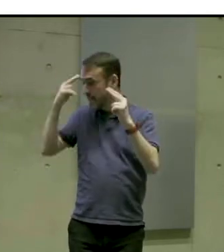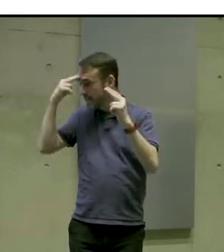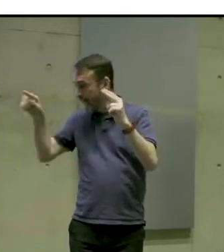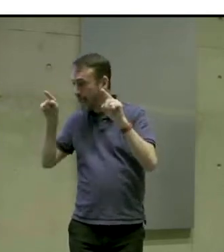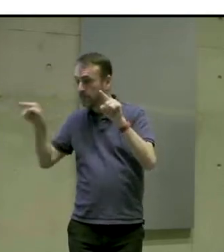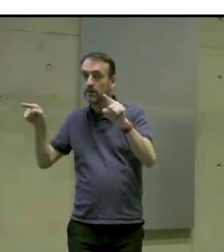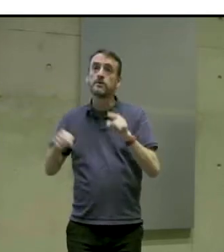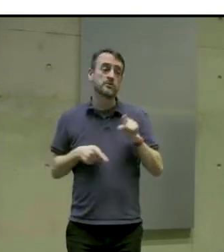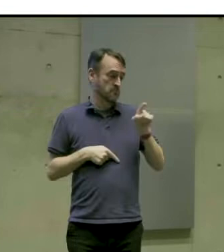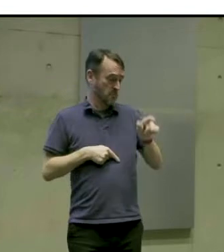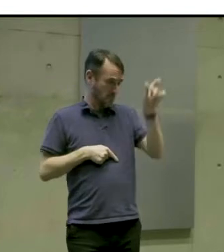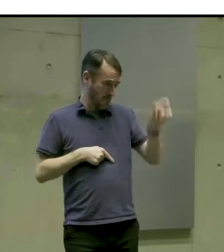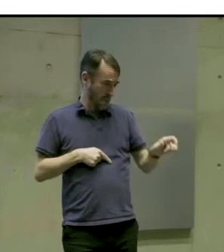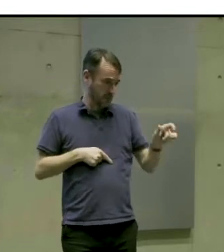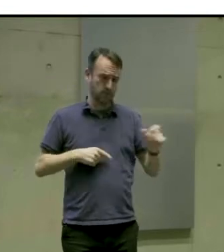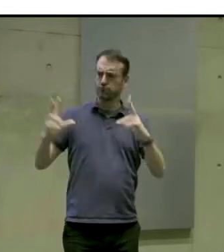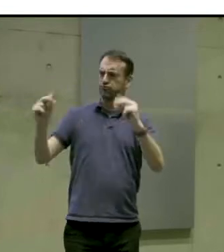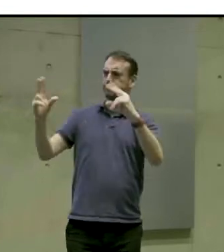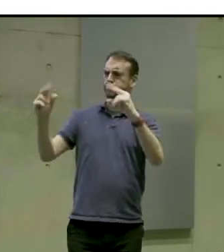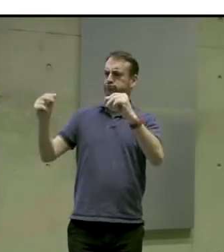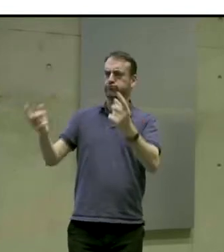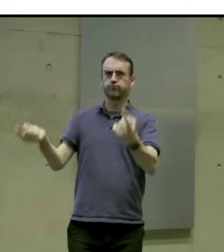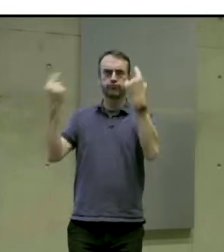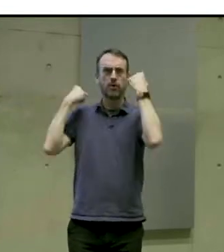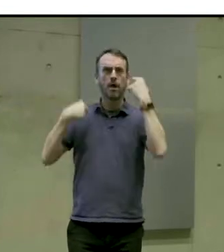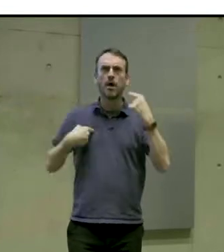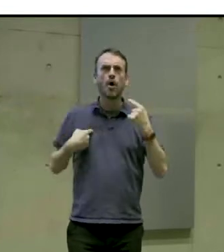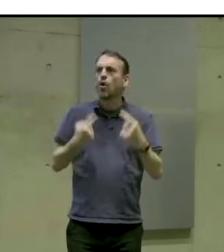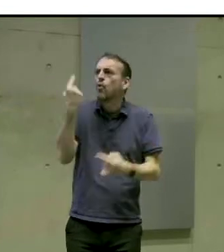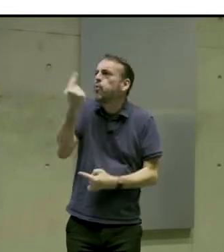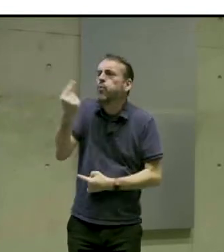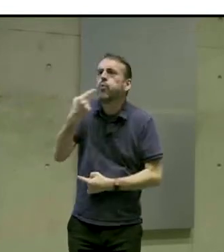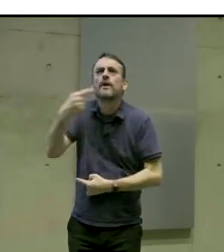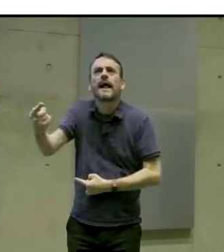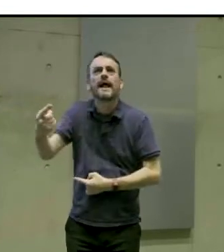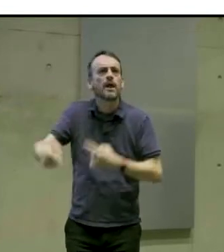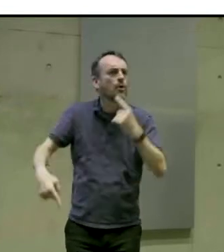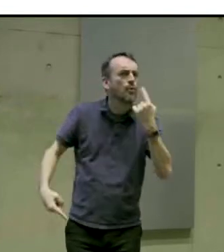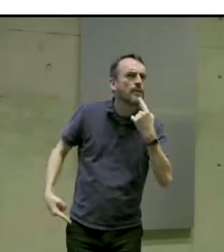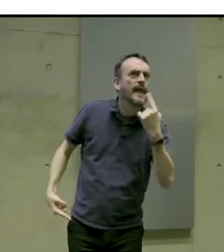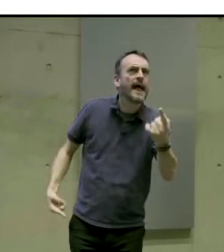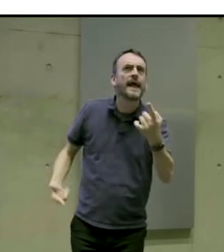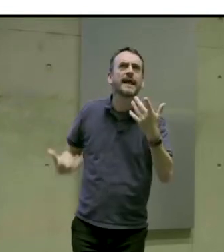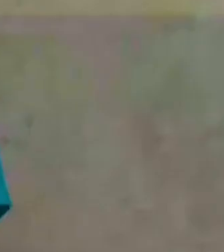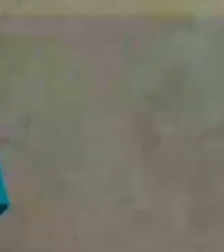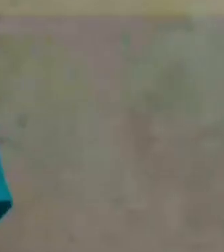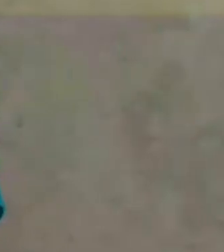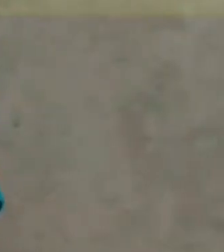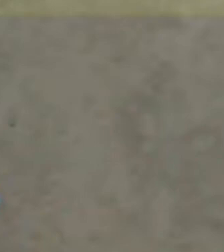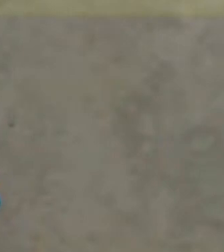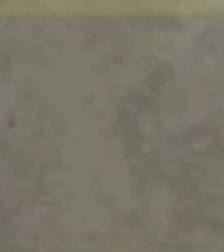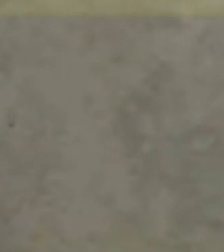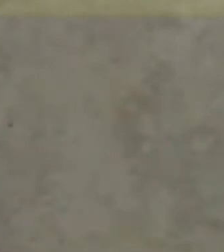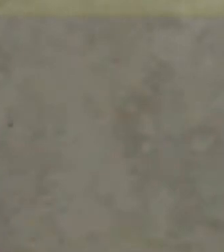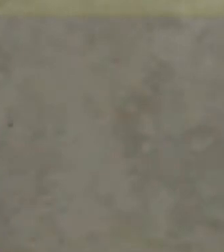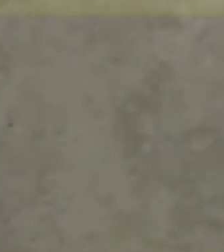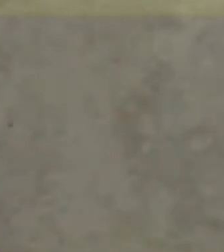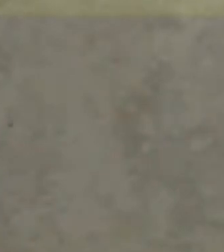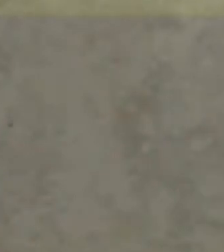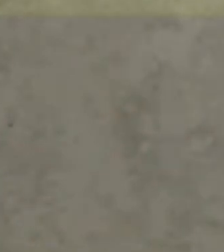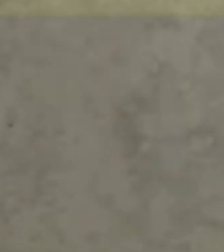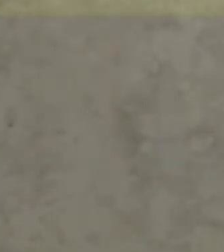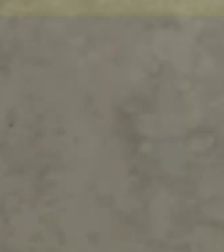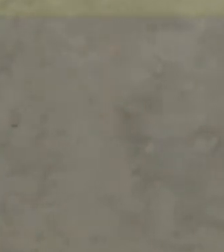dialogue, they're sort of missing out again on a lot of that context. So is the player whispering? Are they